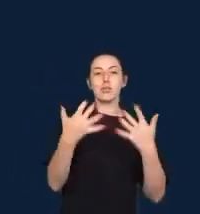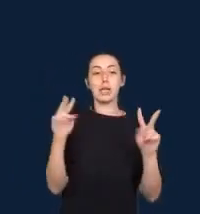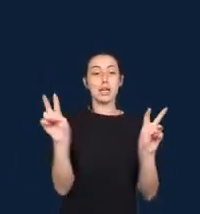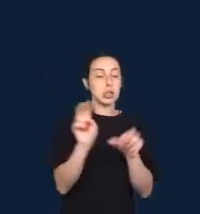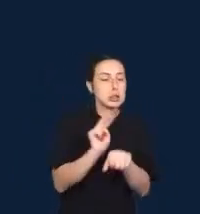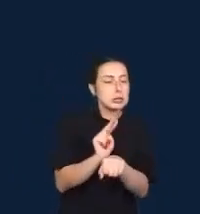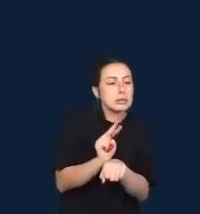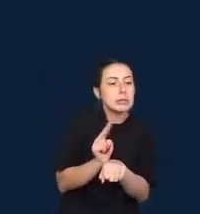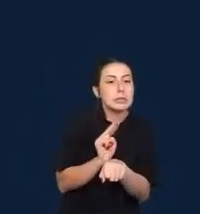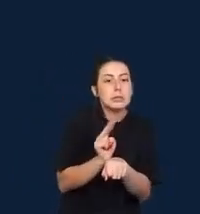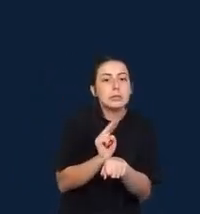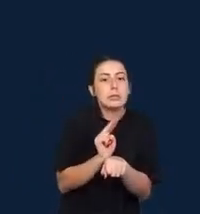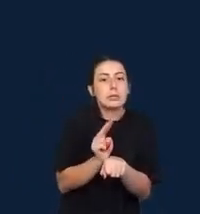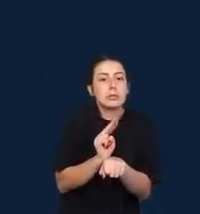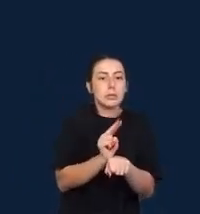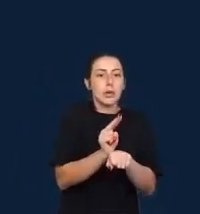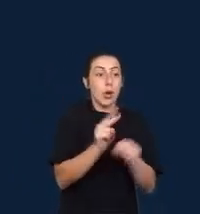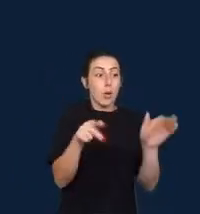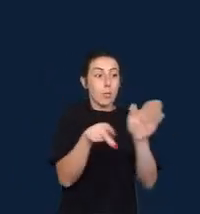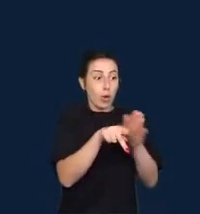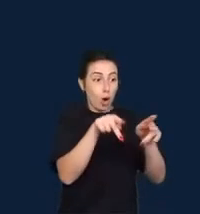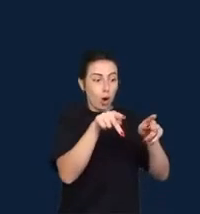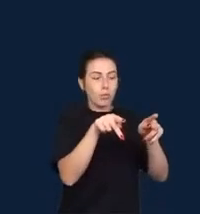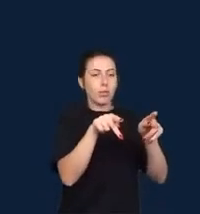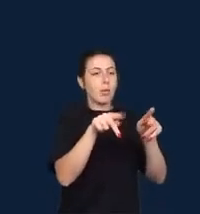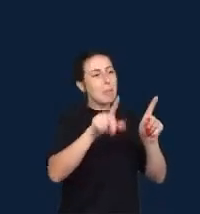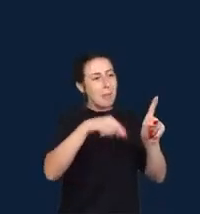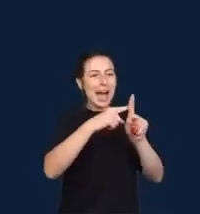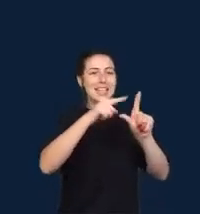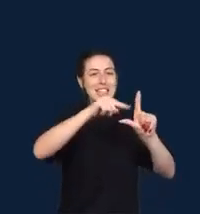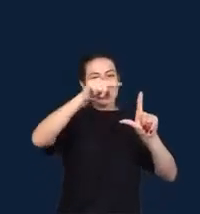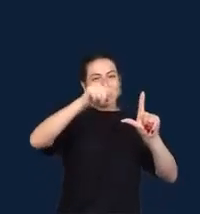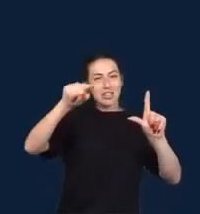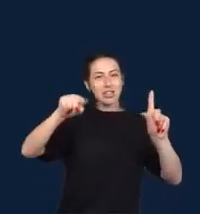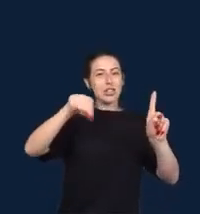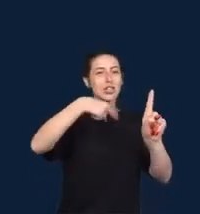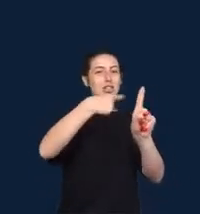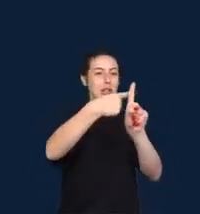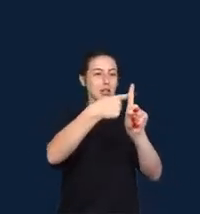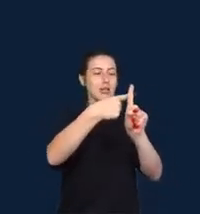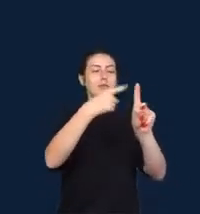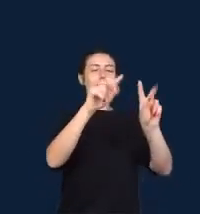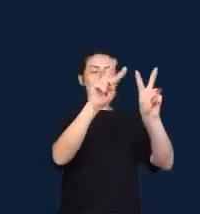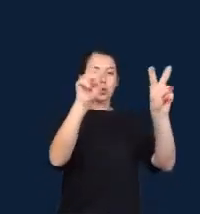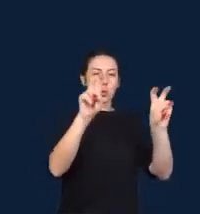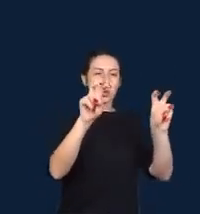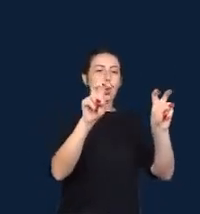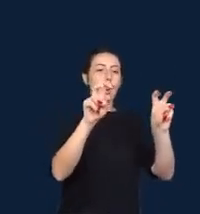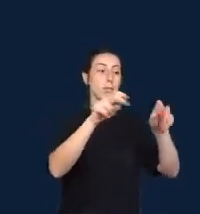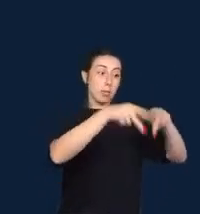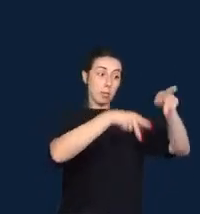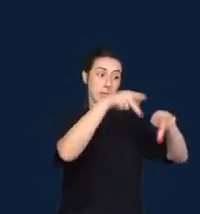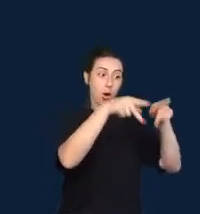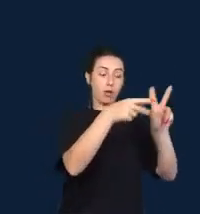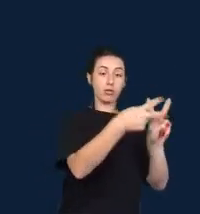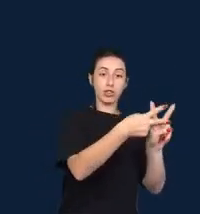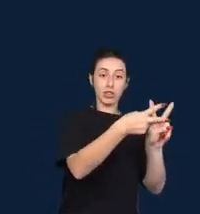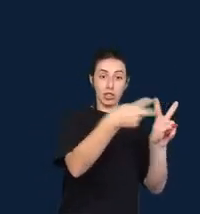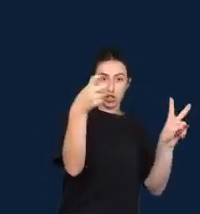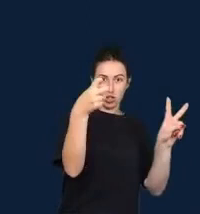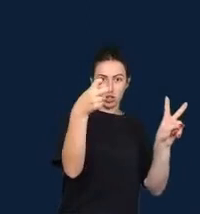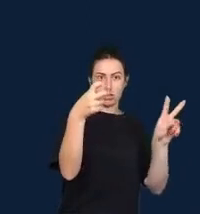5D data. So that's data that focus on difference disparity disadvantage